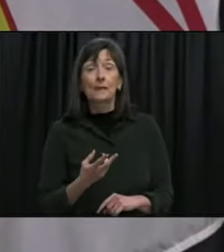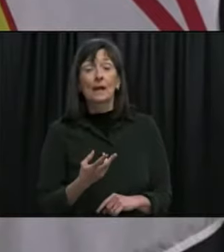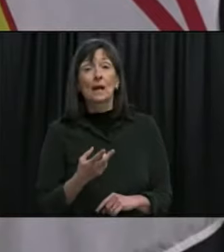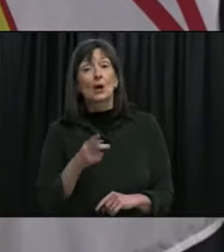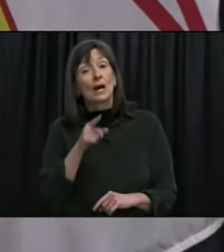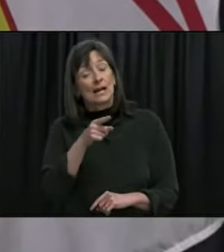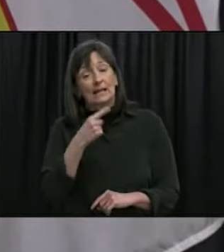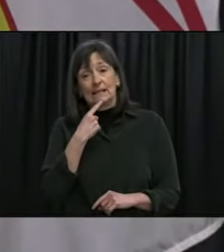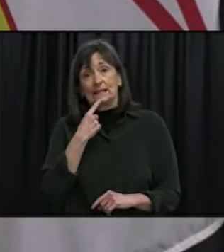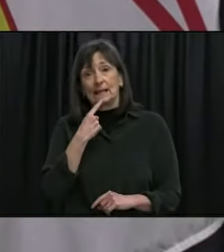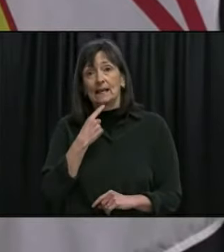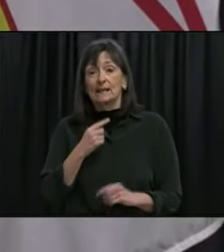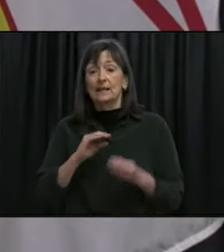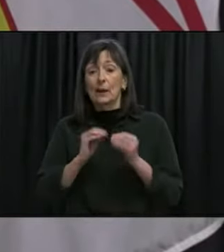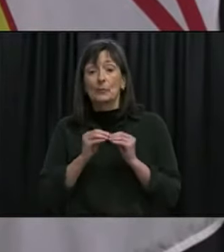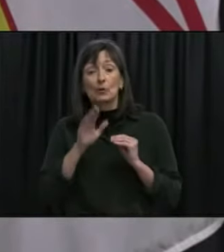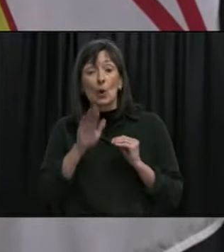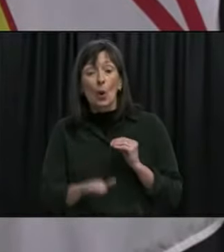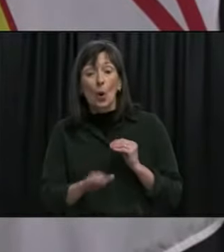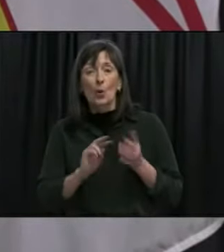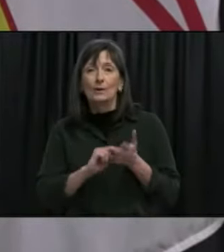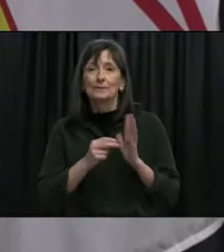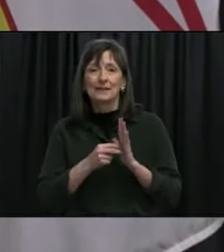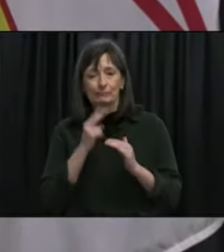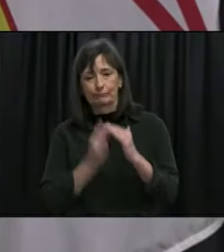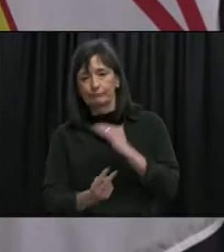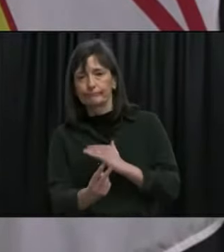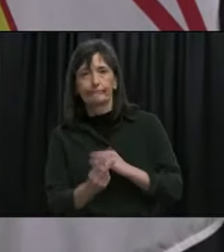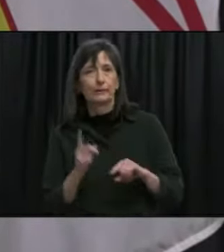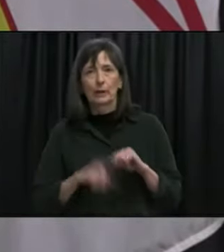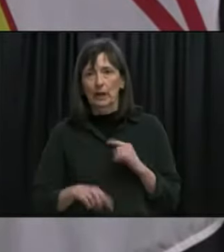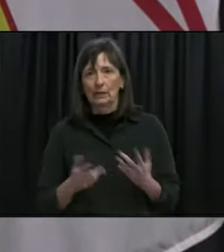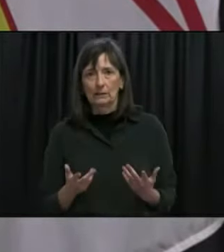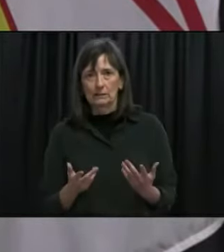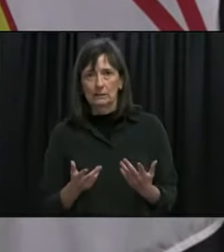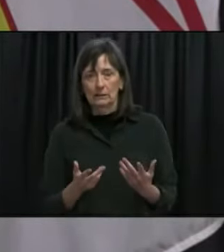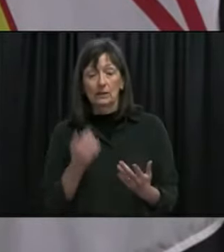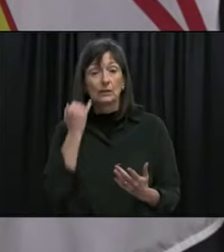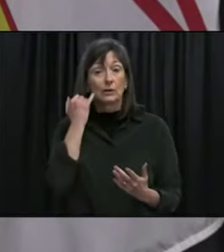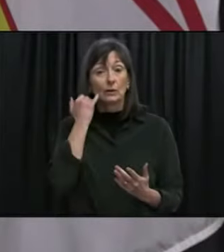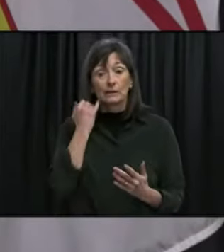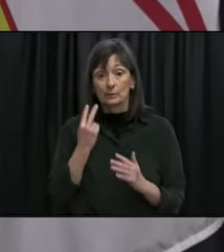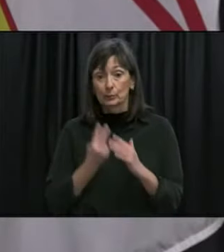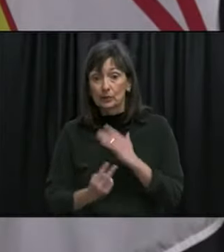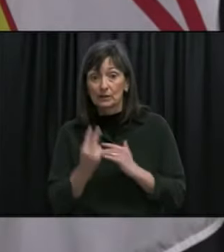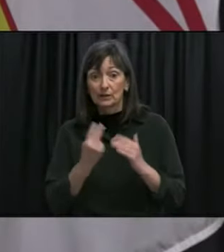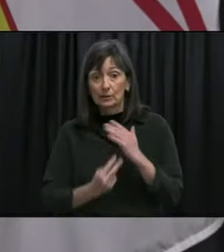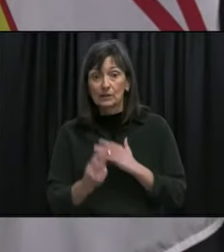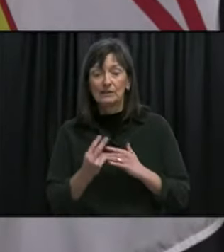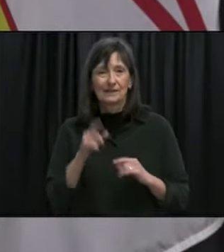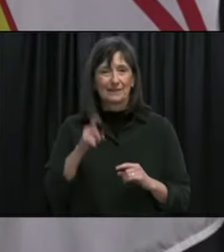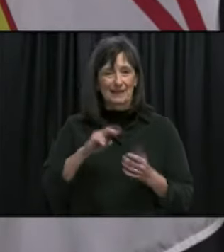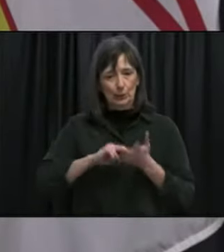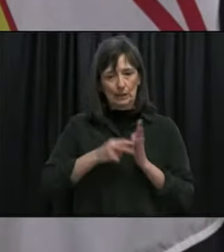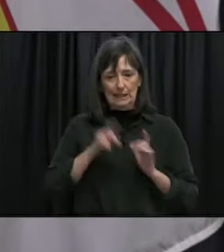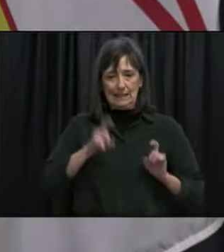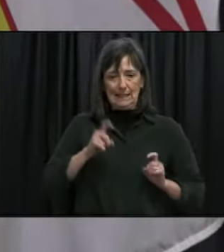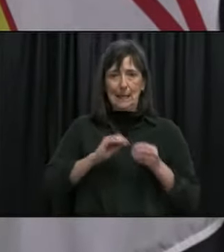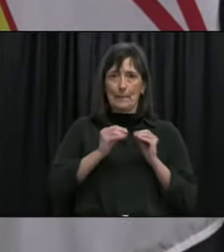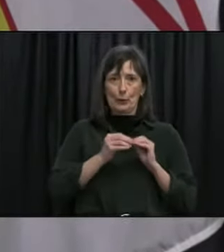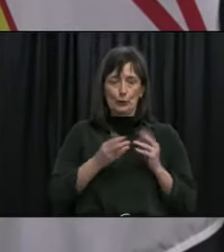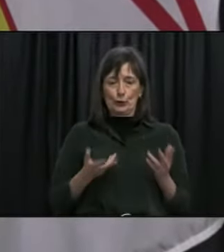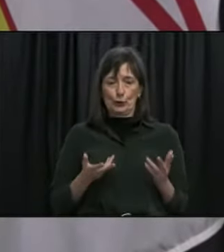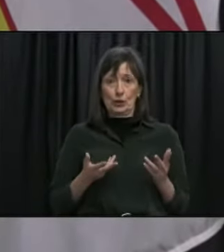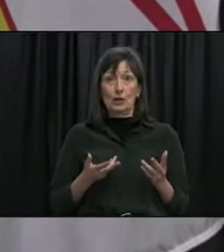a predictive modeling so in the absence of predictions you need to make decisions and so I looked at the